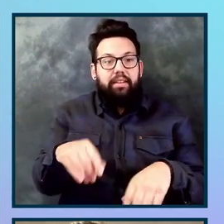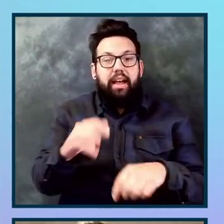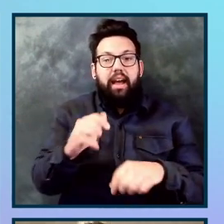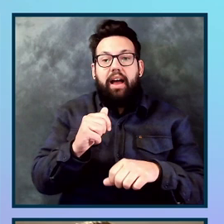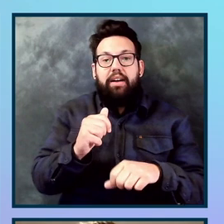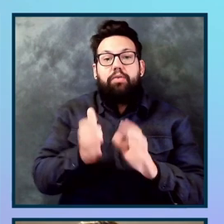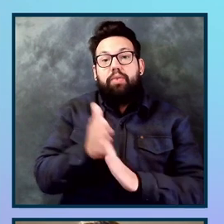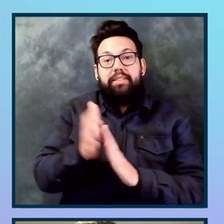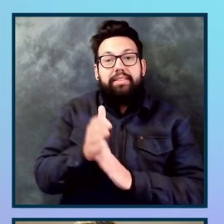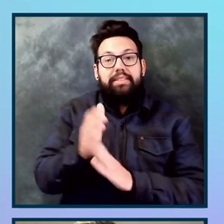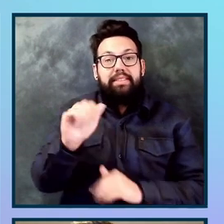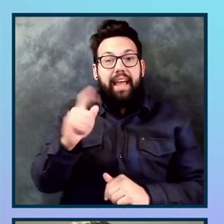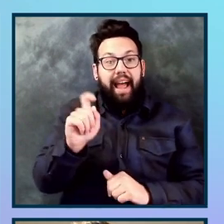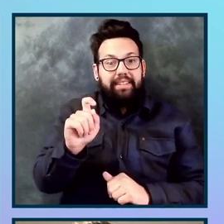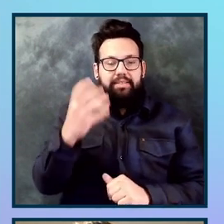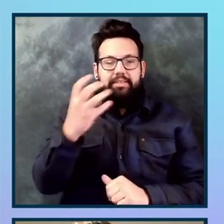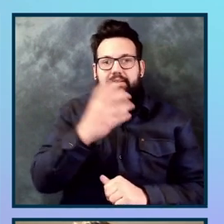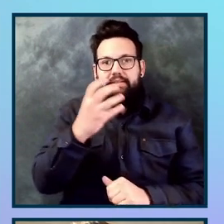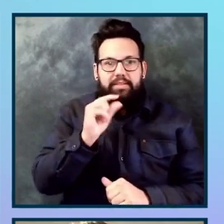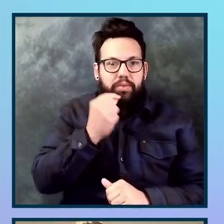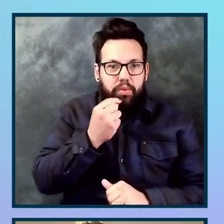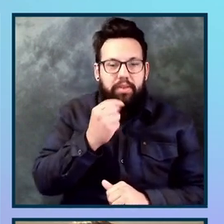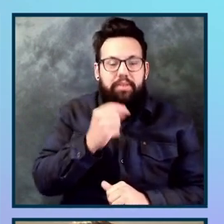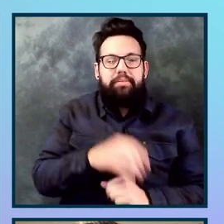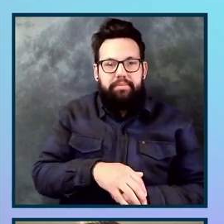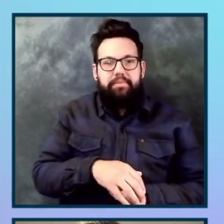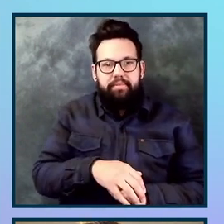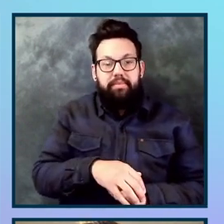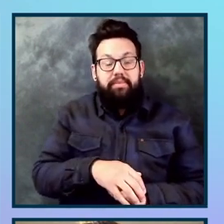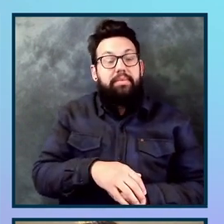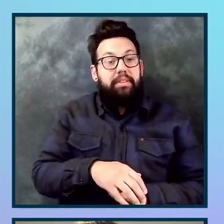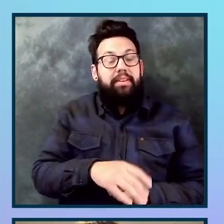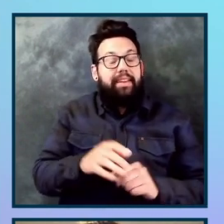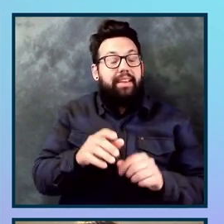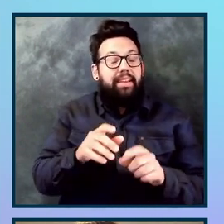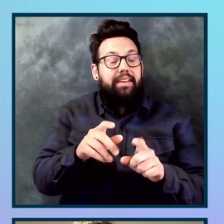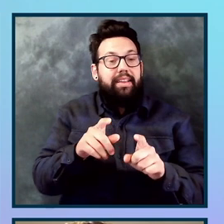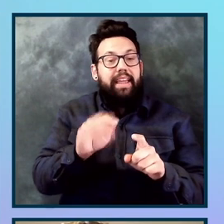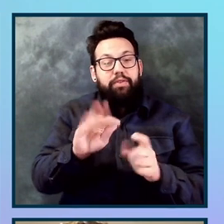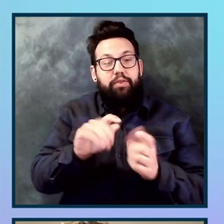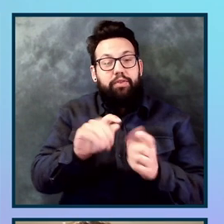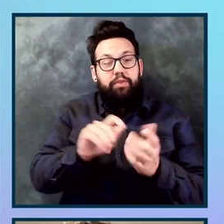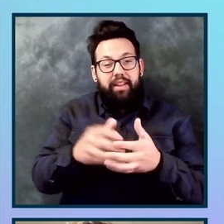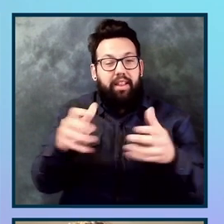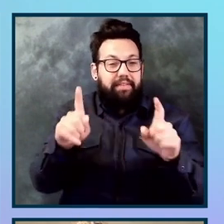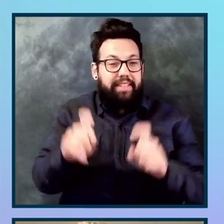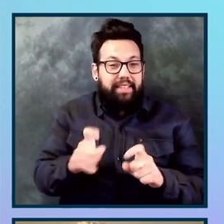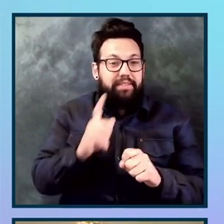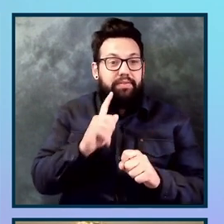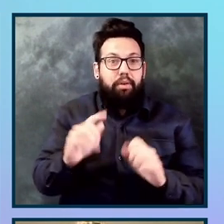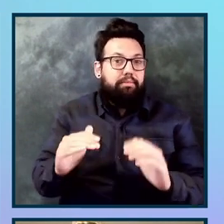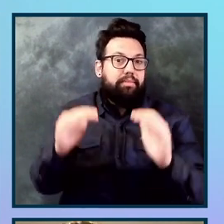um, which is really cool because as you might guess, if you're writing a bunch of unit tests for a sophisticated web app, it might actually be